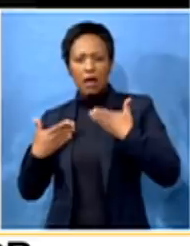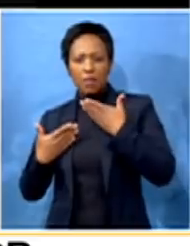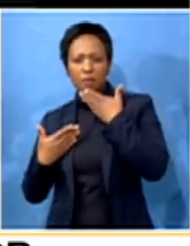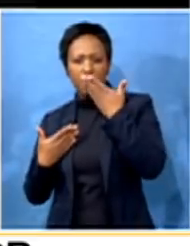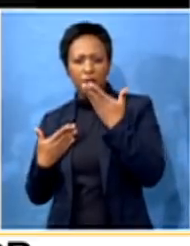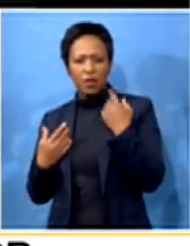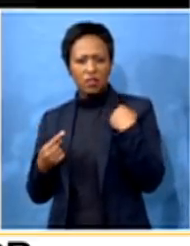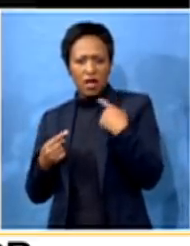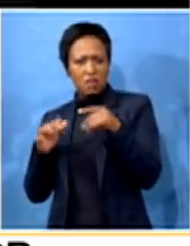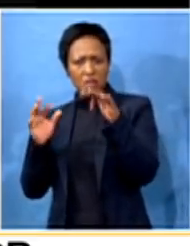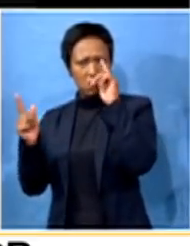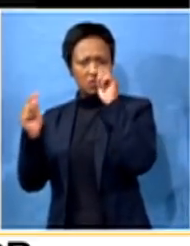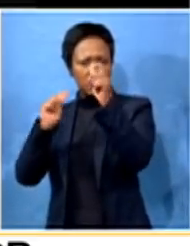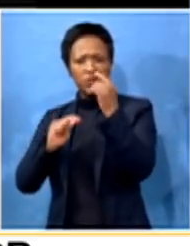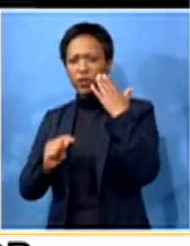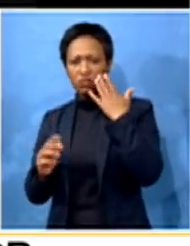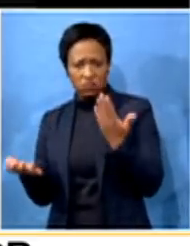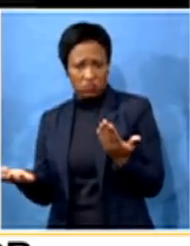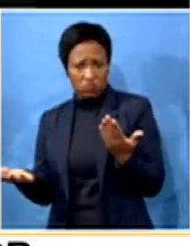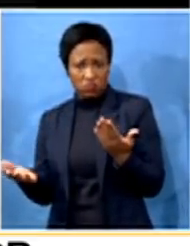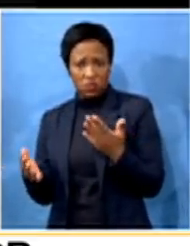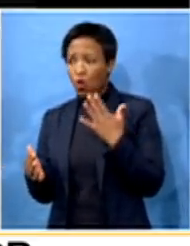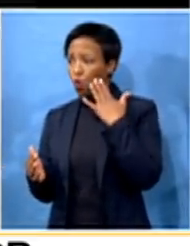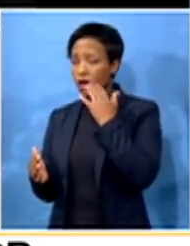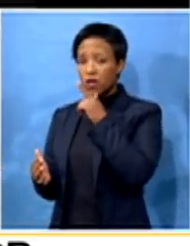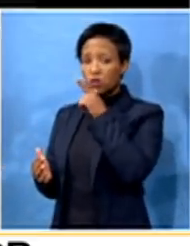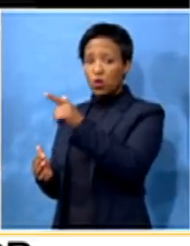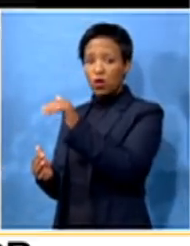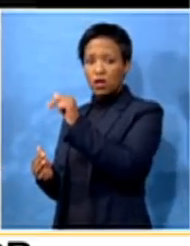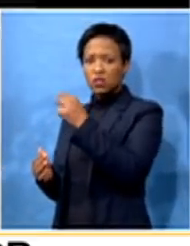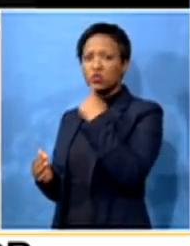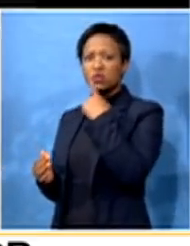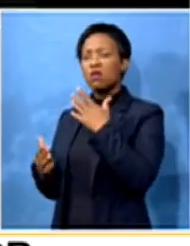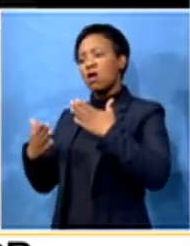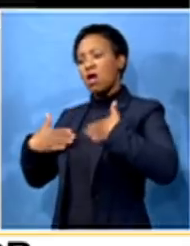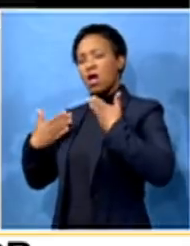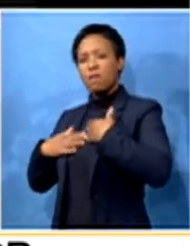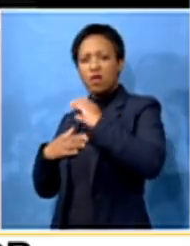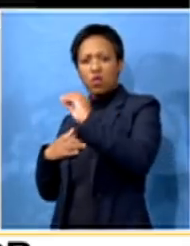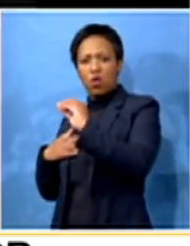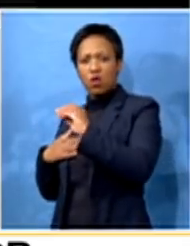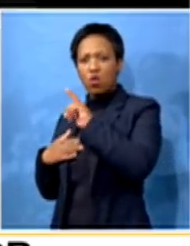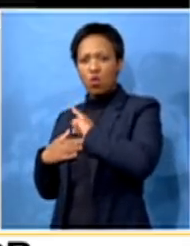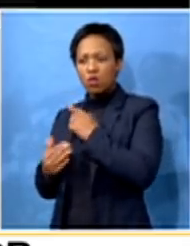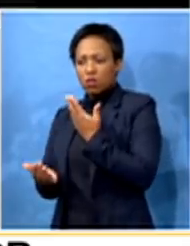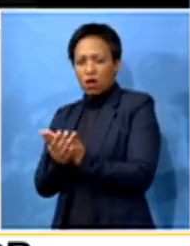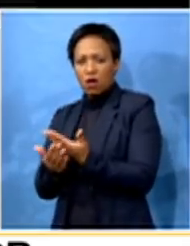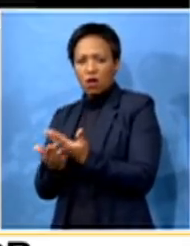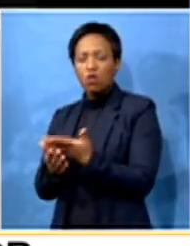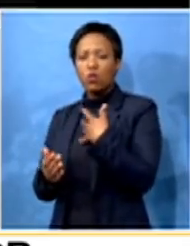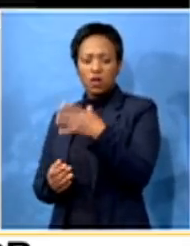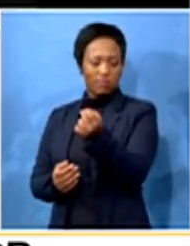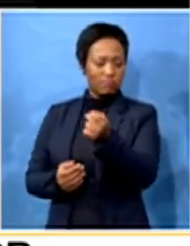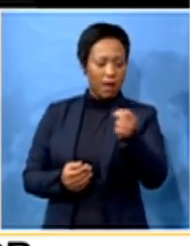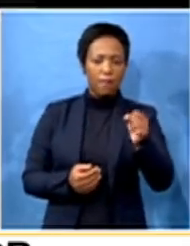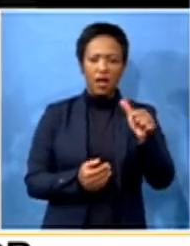did the people change their minds? When did they tell the ANC that they were now happy with Ms. Gumete and that you could now redeploy her to